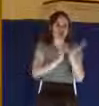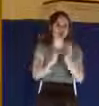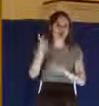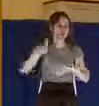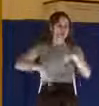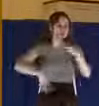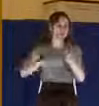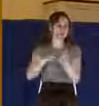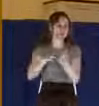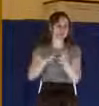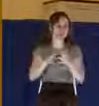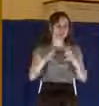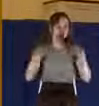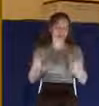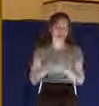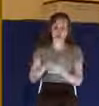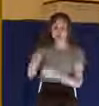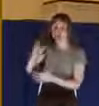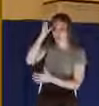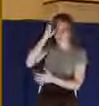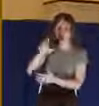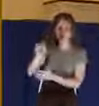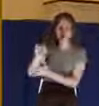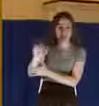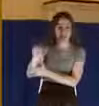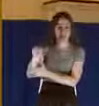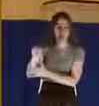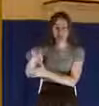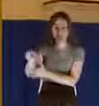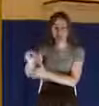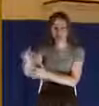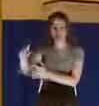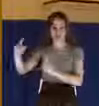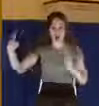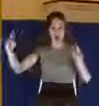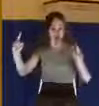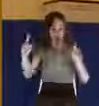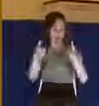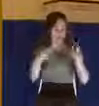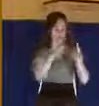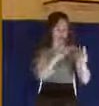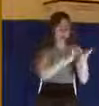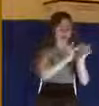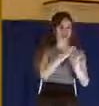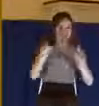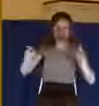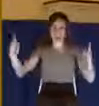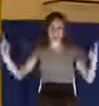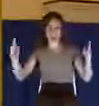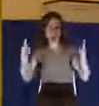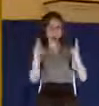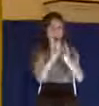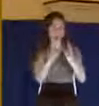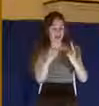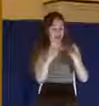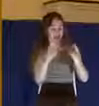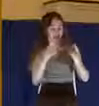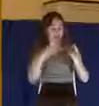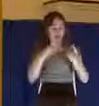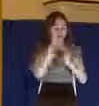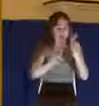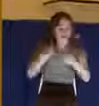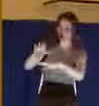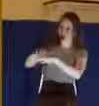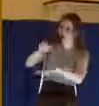Simon, who just happened to be there. And the Bible says he was compelled to carry the cross. The word